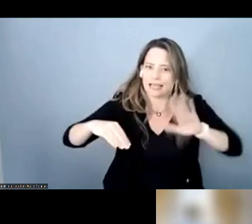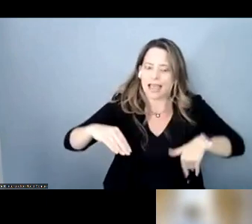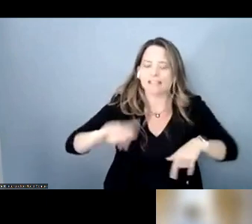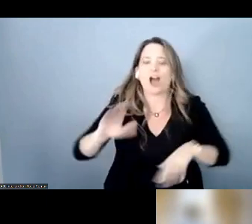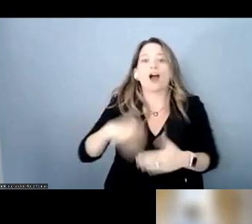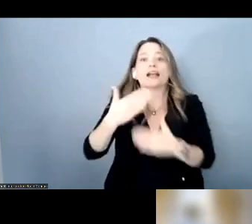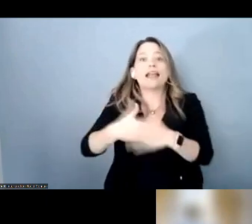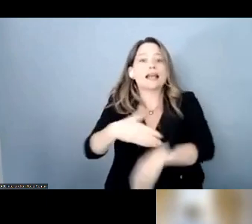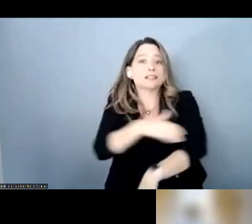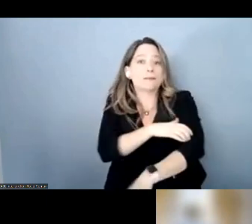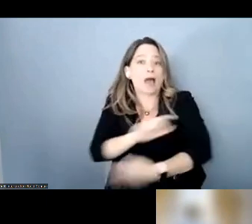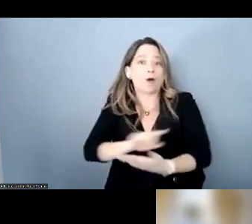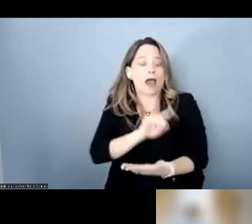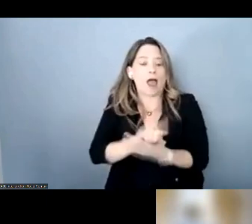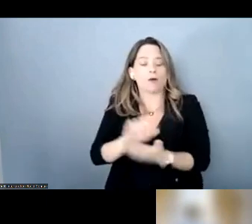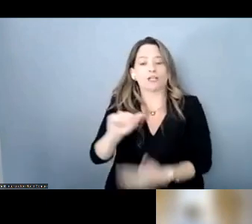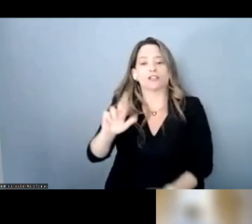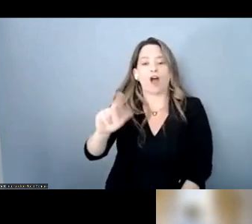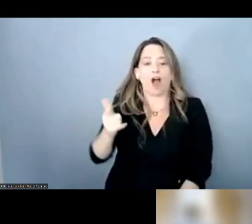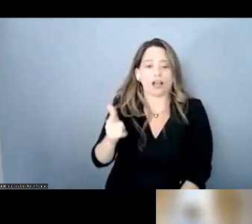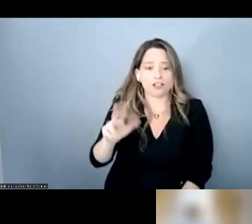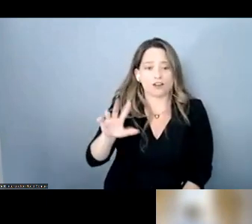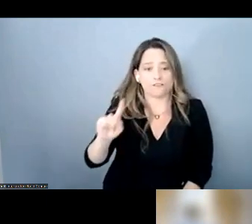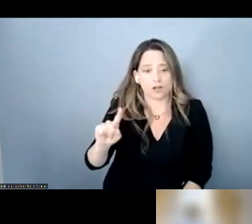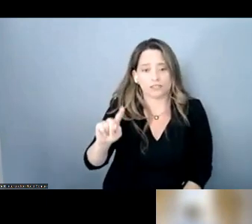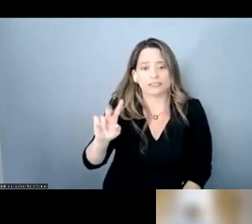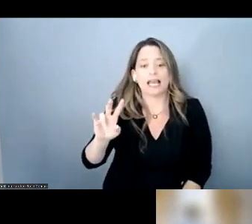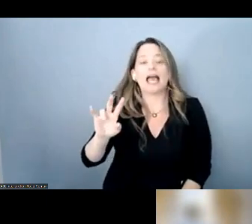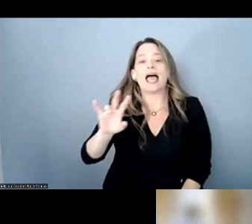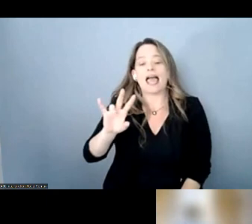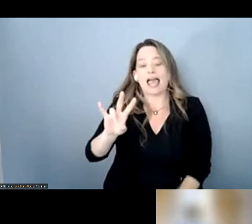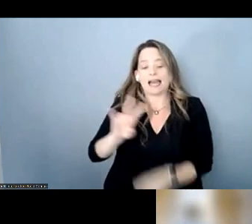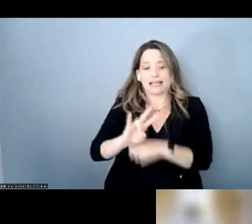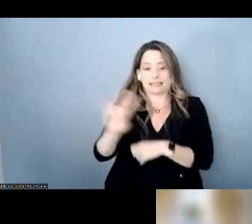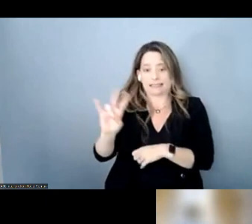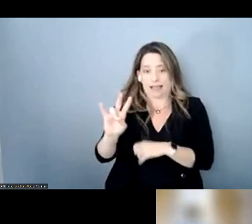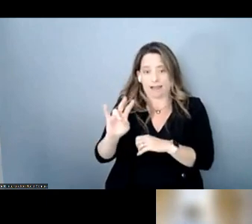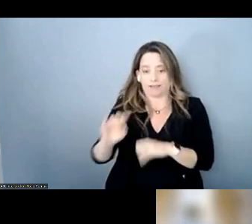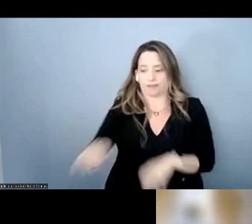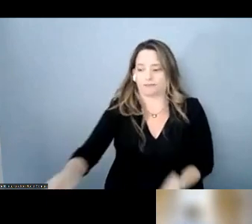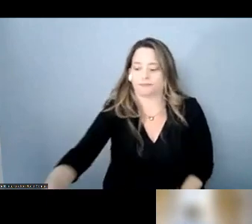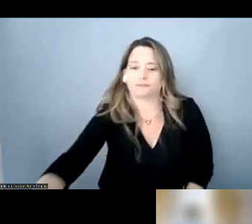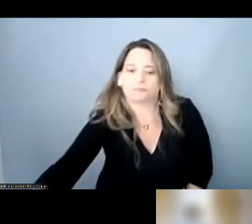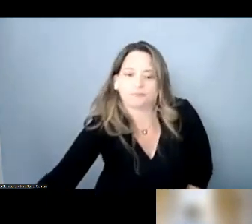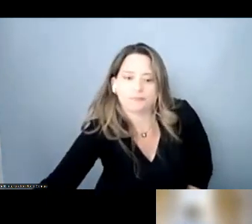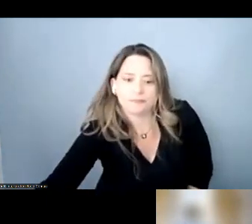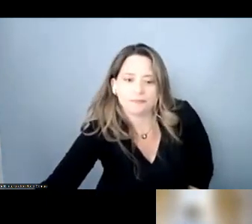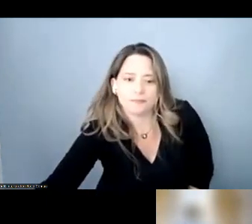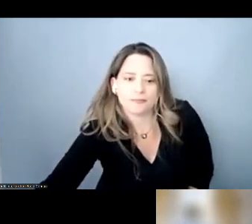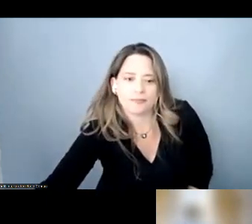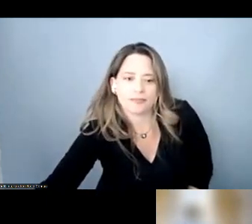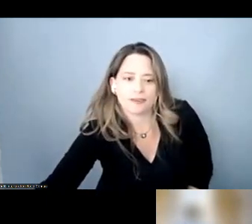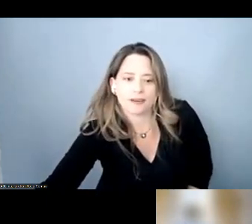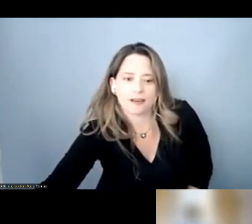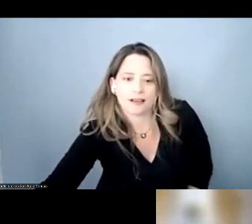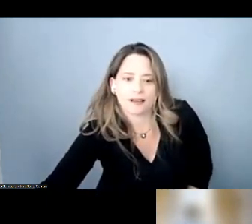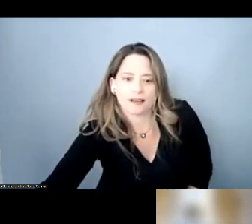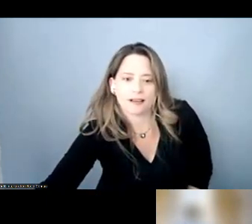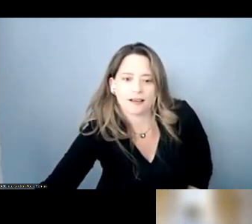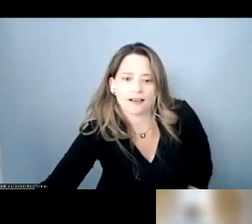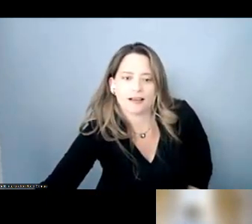pm eastern we will have more information on social media uh we are on facebook instagram